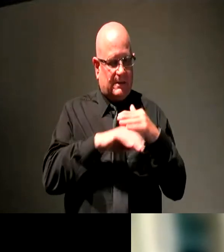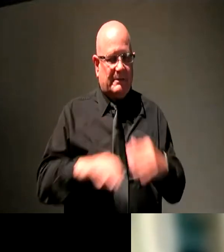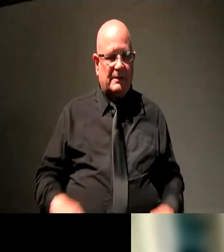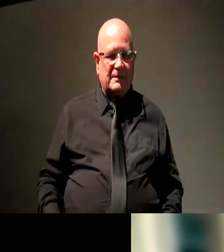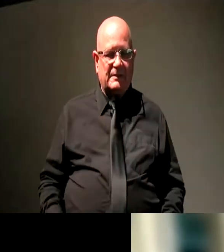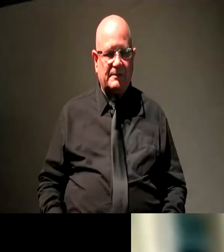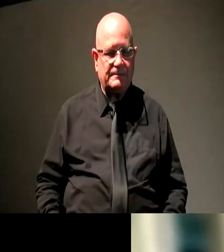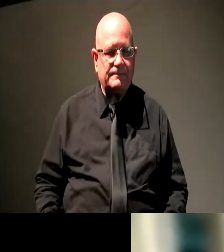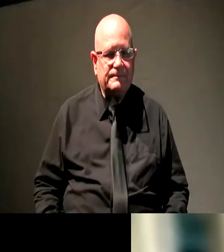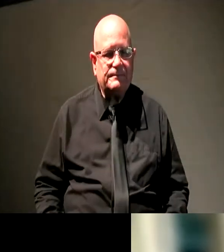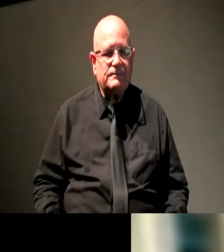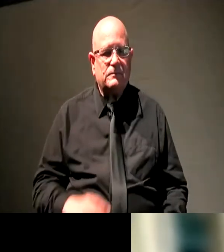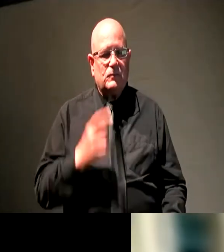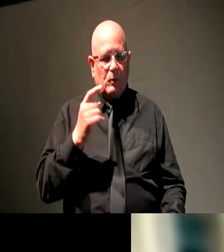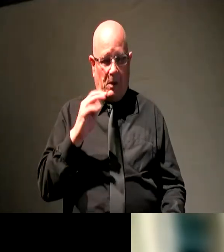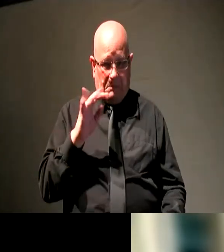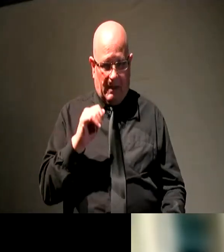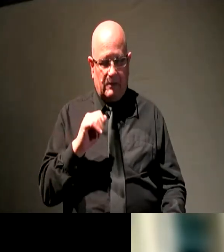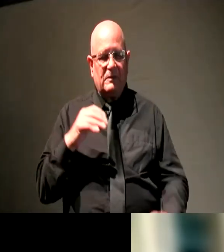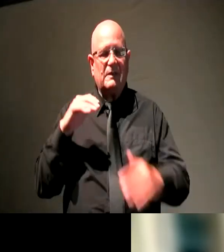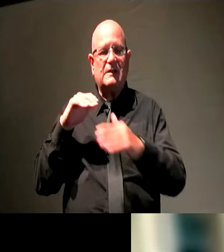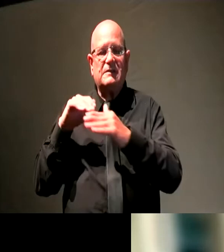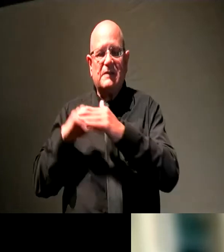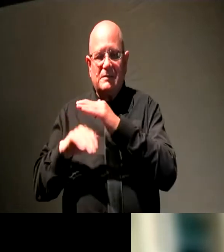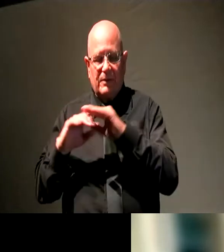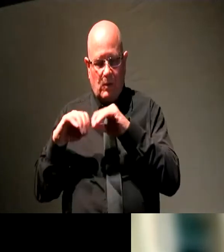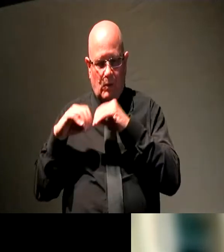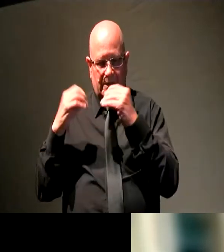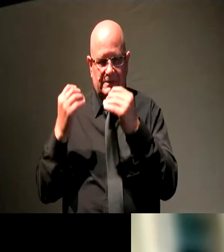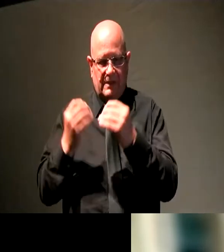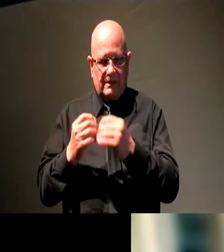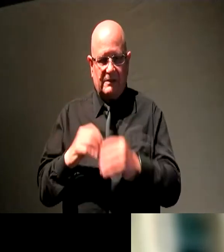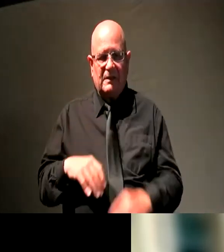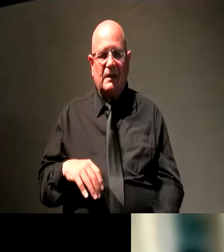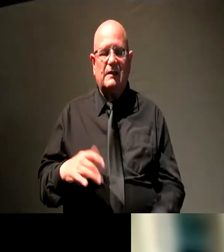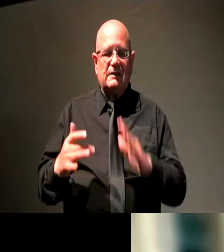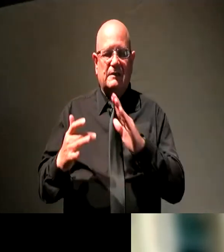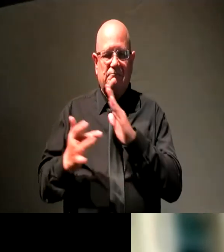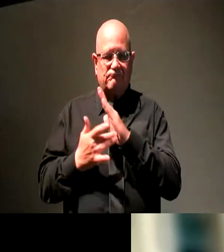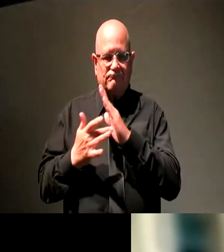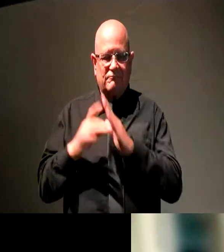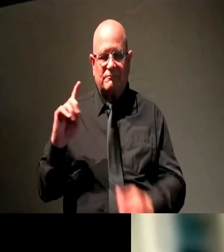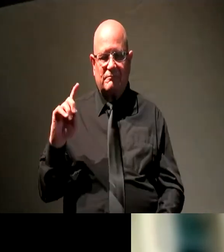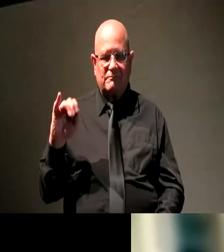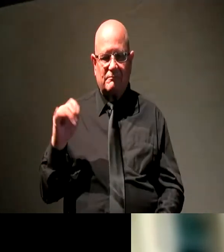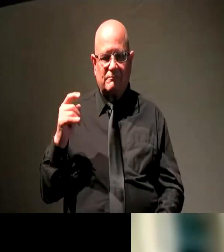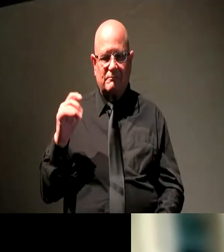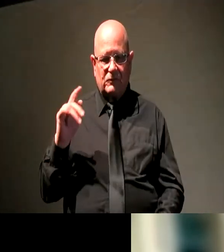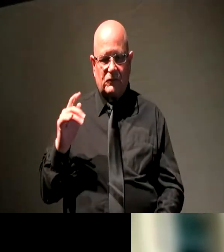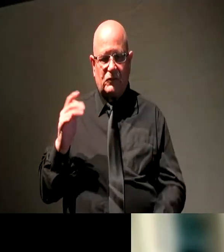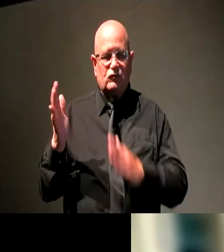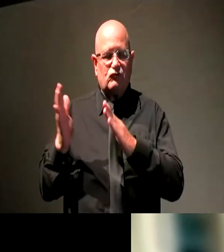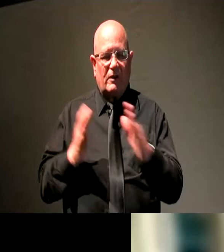to integrating accessibility into organizations, digital strategies, and Rob presents at national